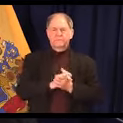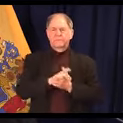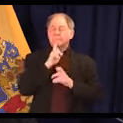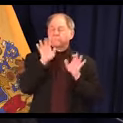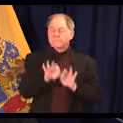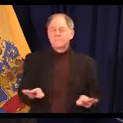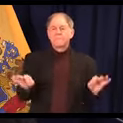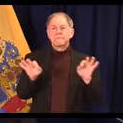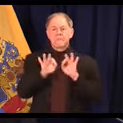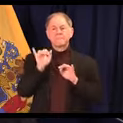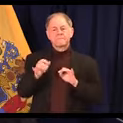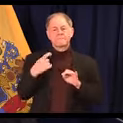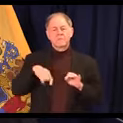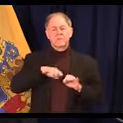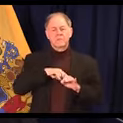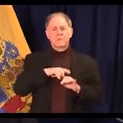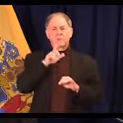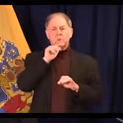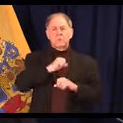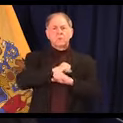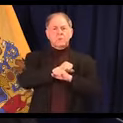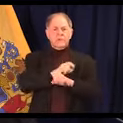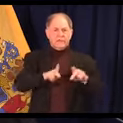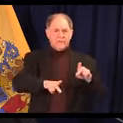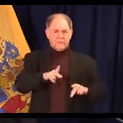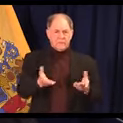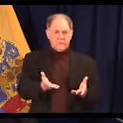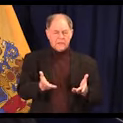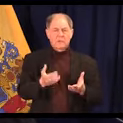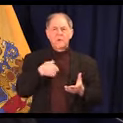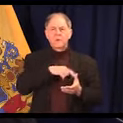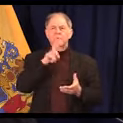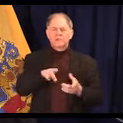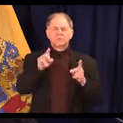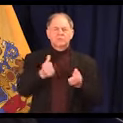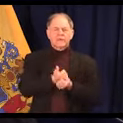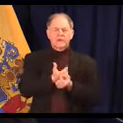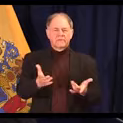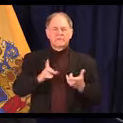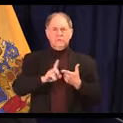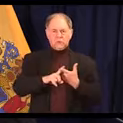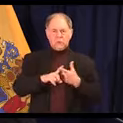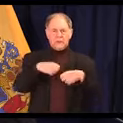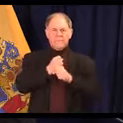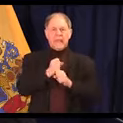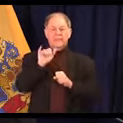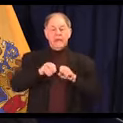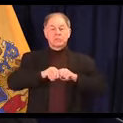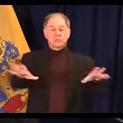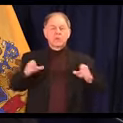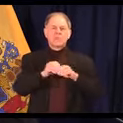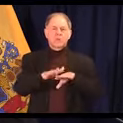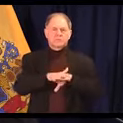essential that we, as guardians of the public health and safety, take all steps necessary to flatten the curve and